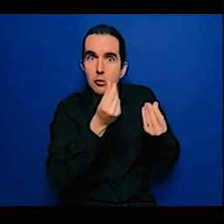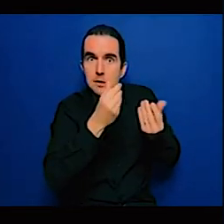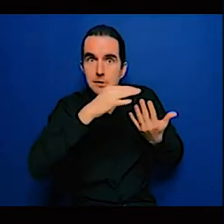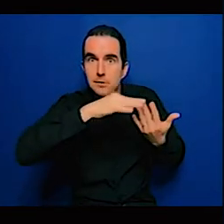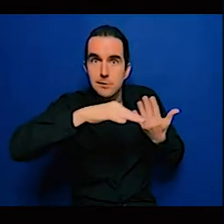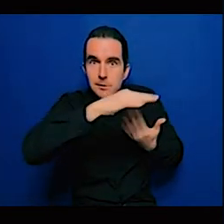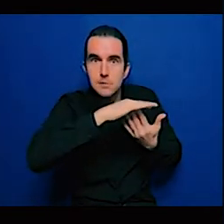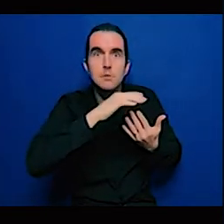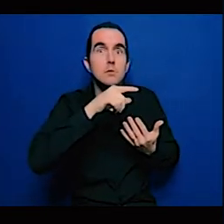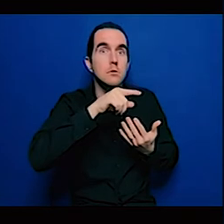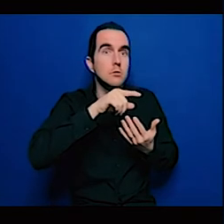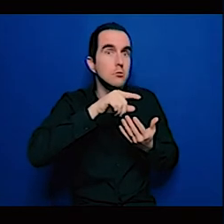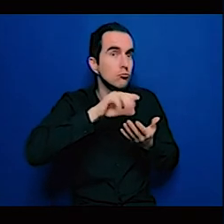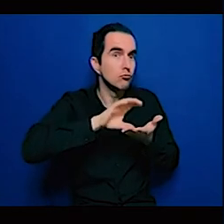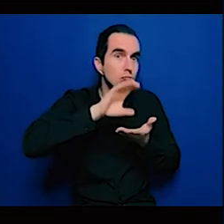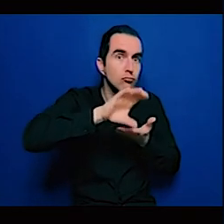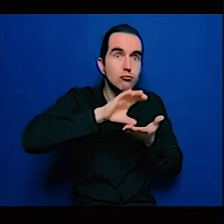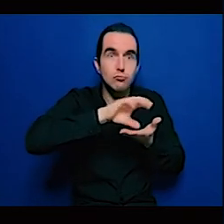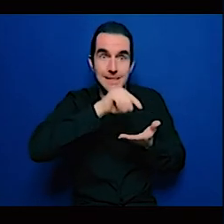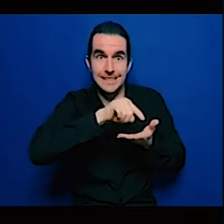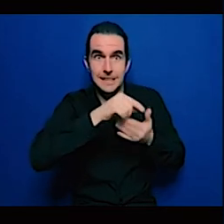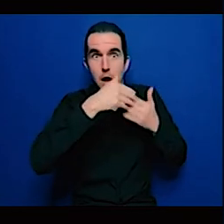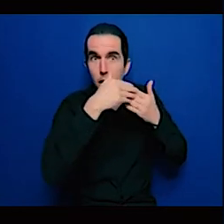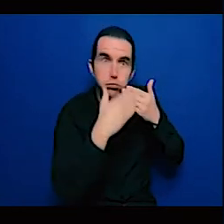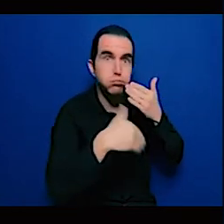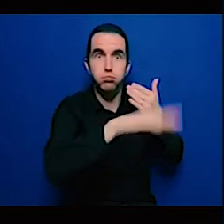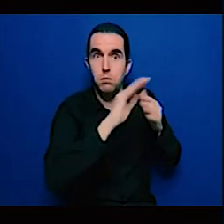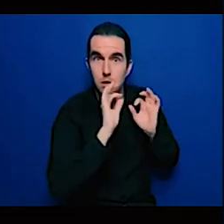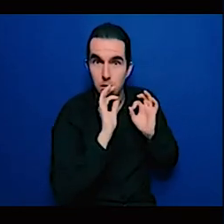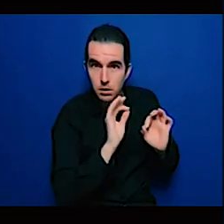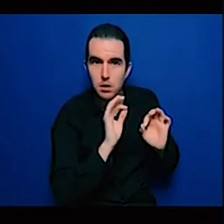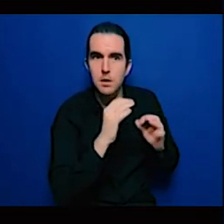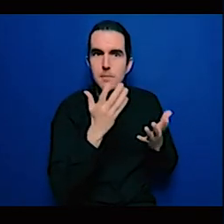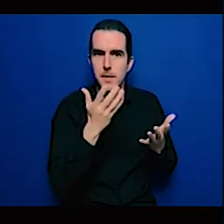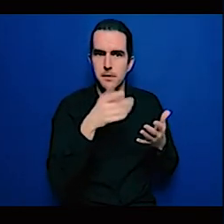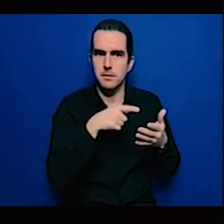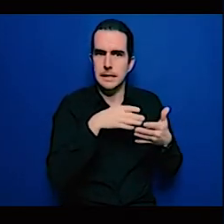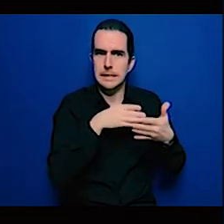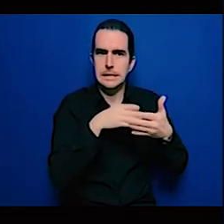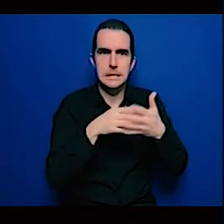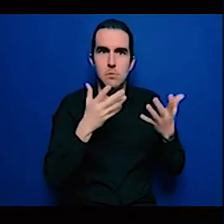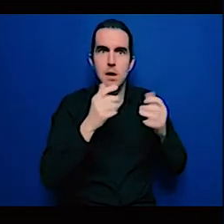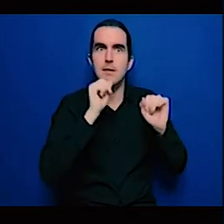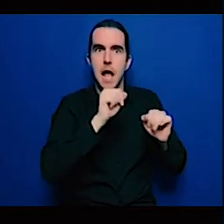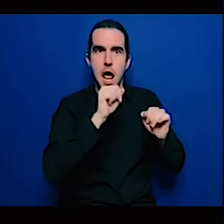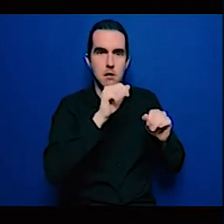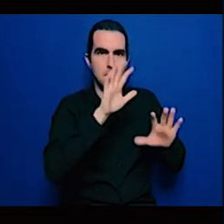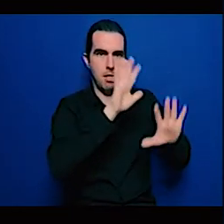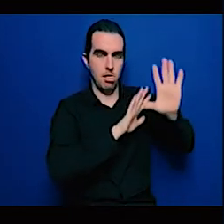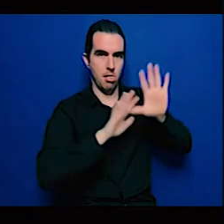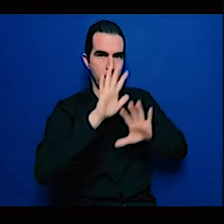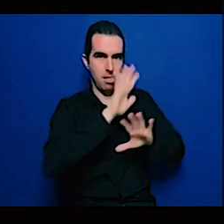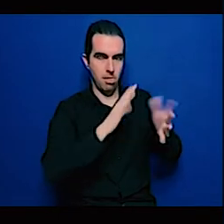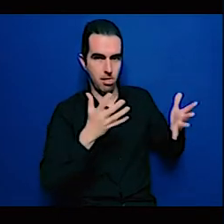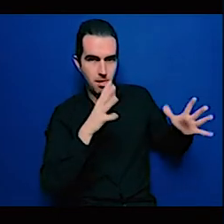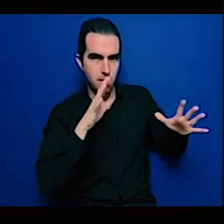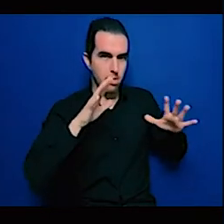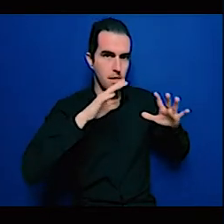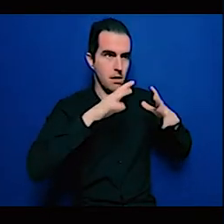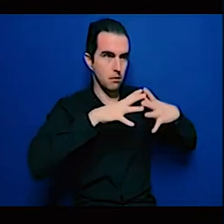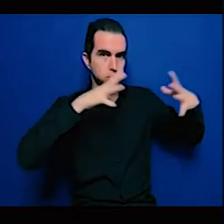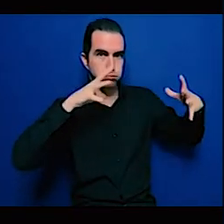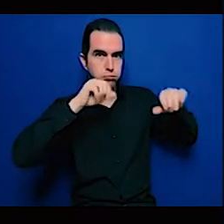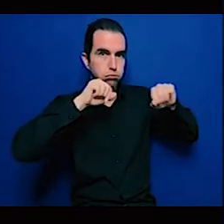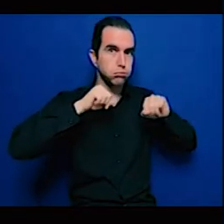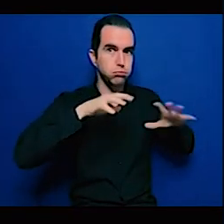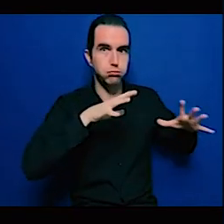the central bank is a different story and that has its own challenges as well so the funding is available and it's clear and the policy is